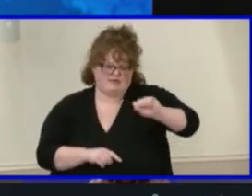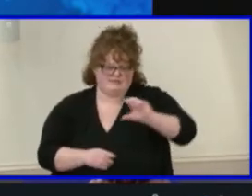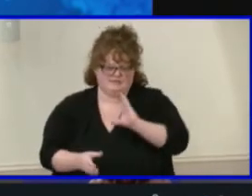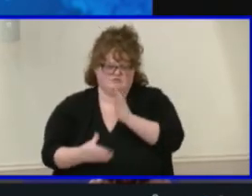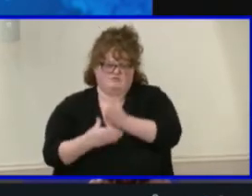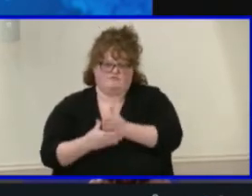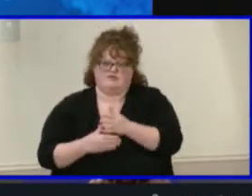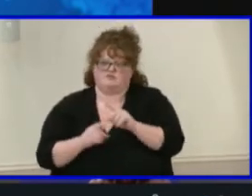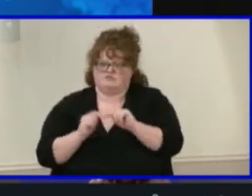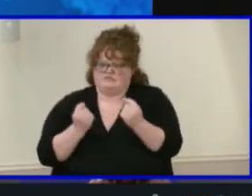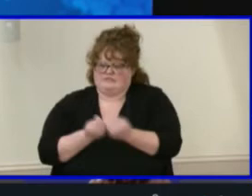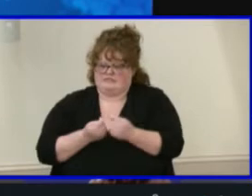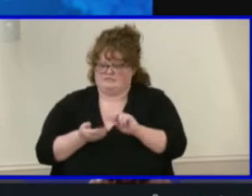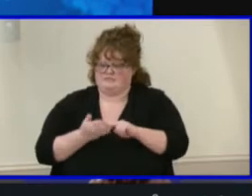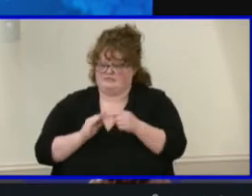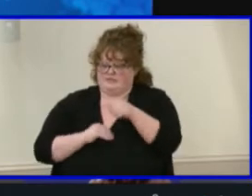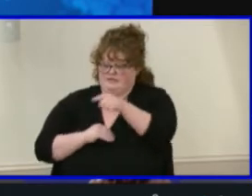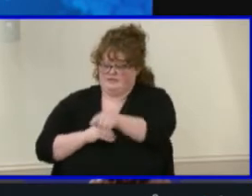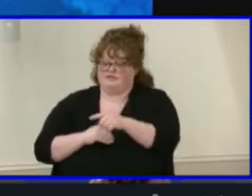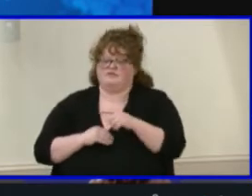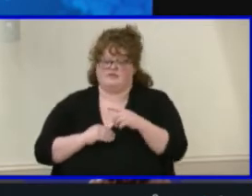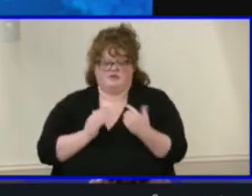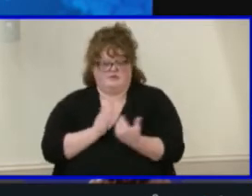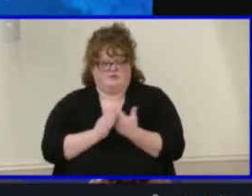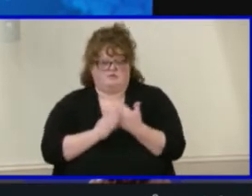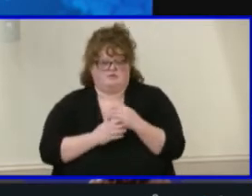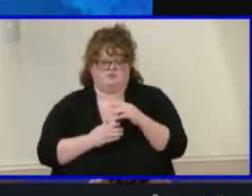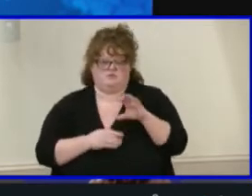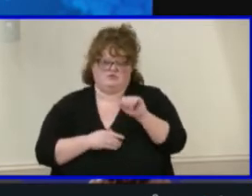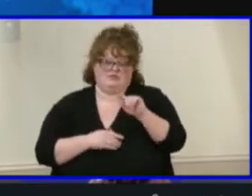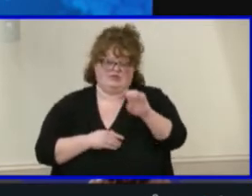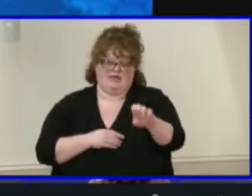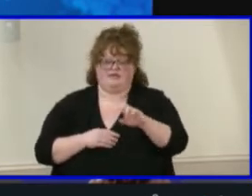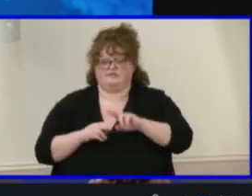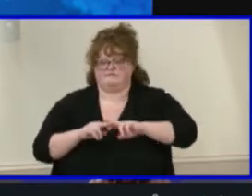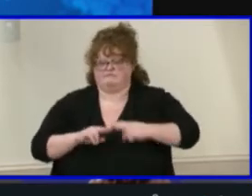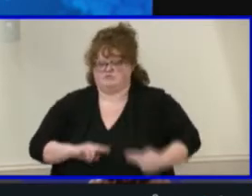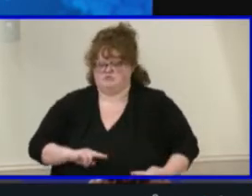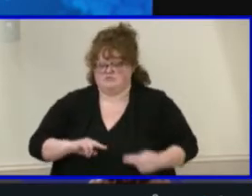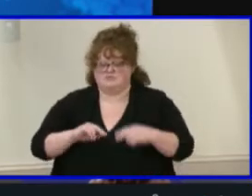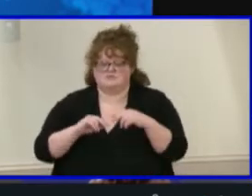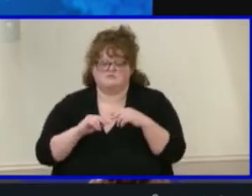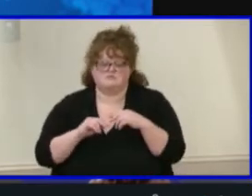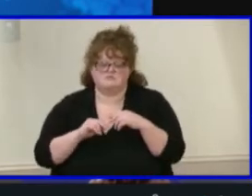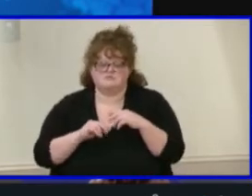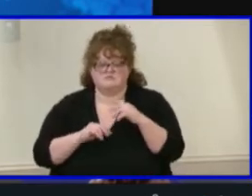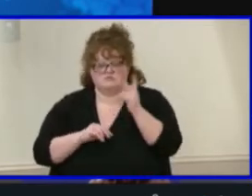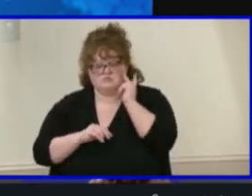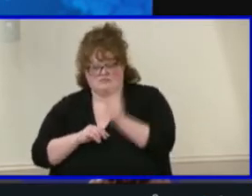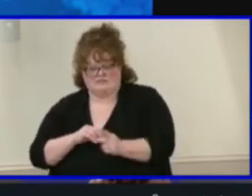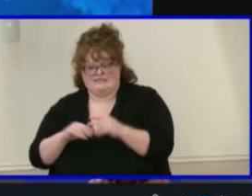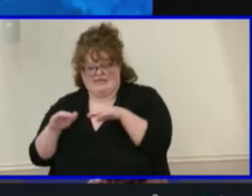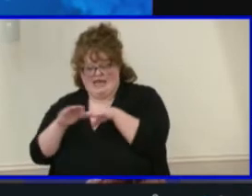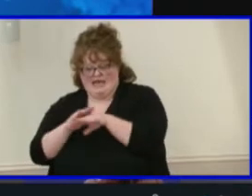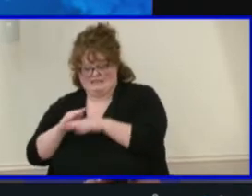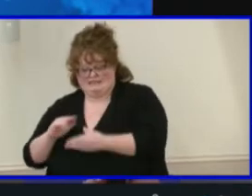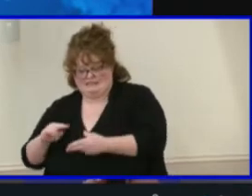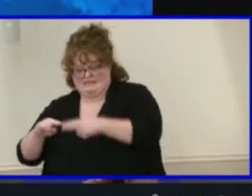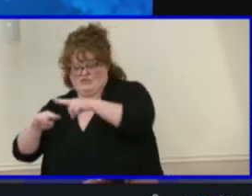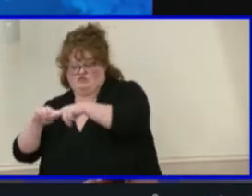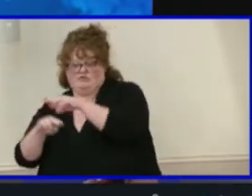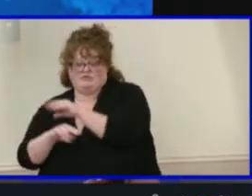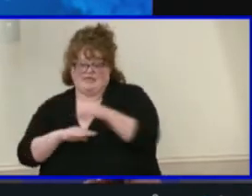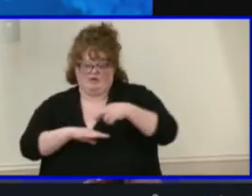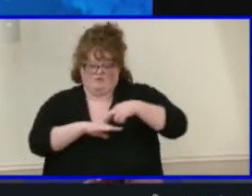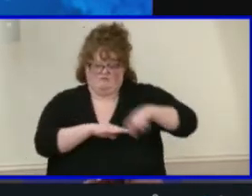decrease in their referrals. This increase in community mental health access and lower referral rates internally is